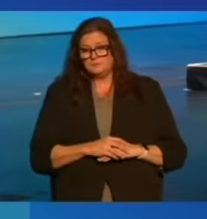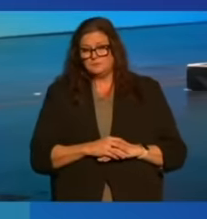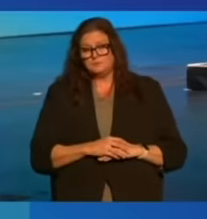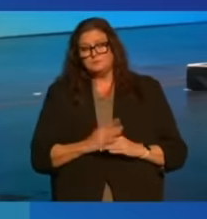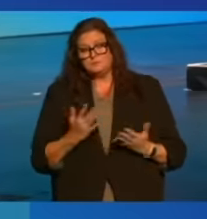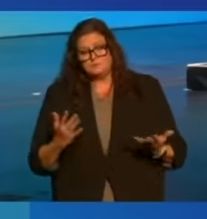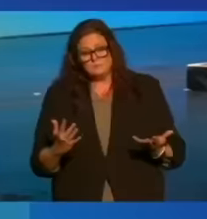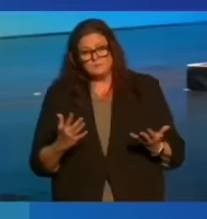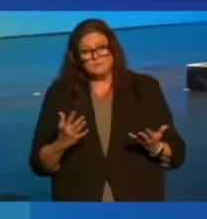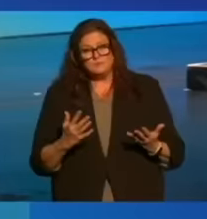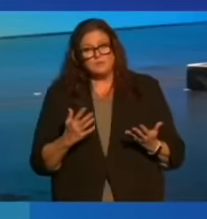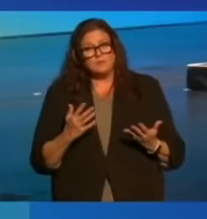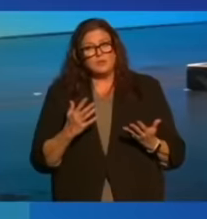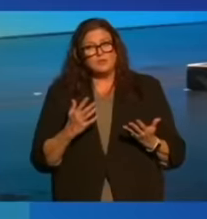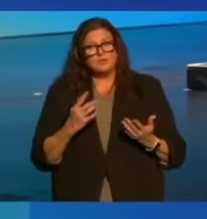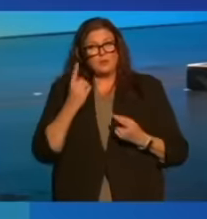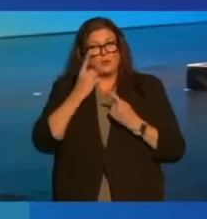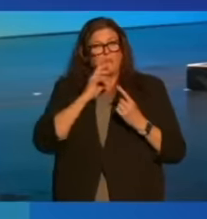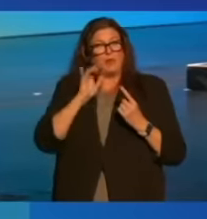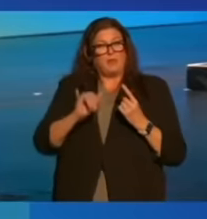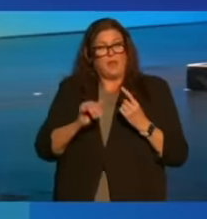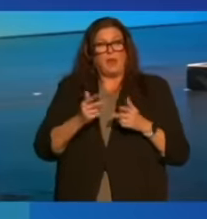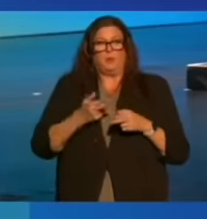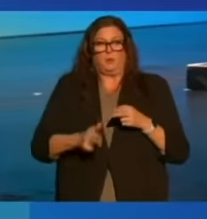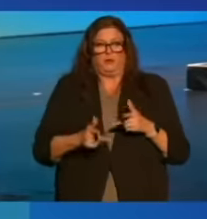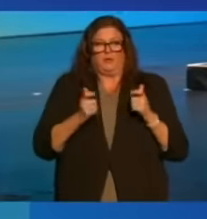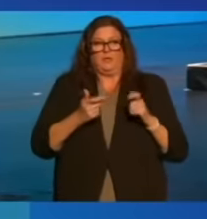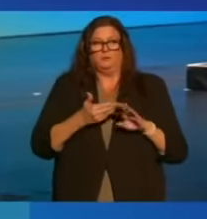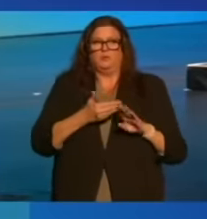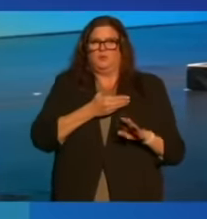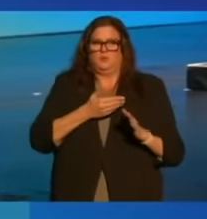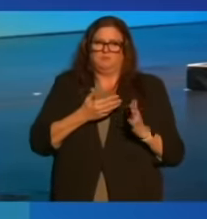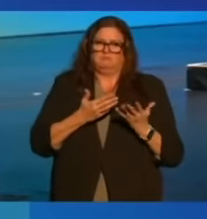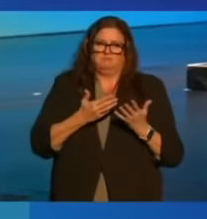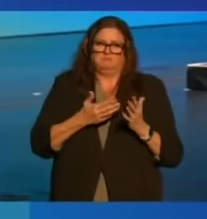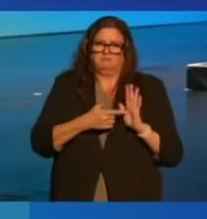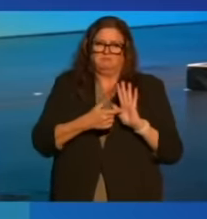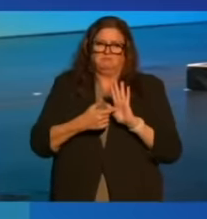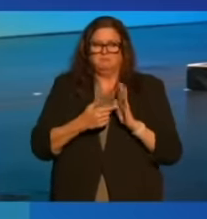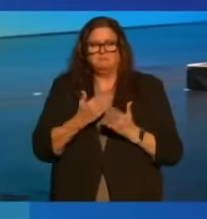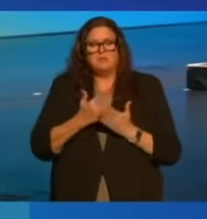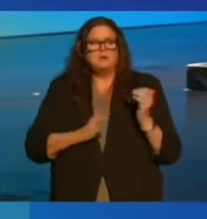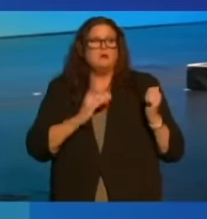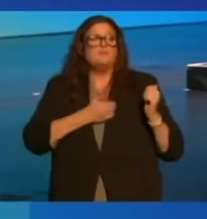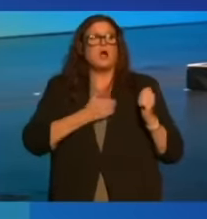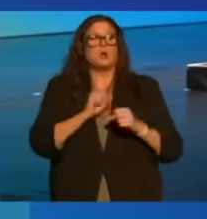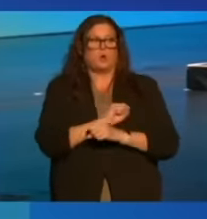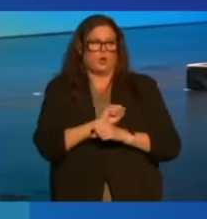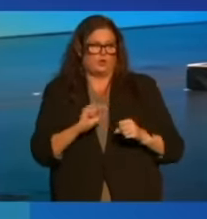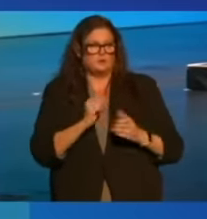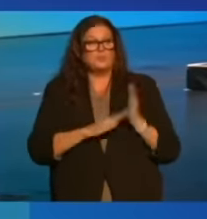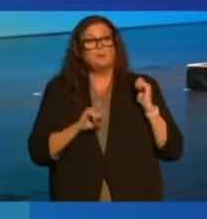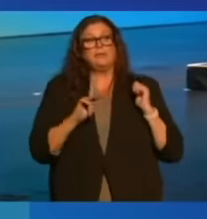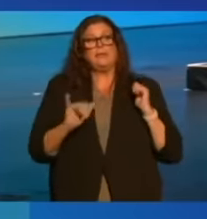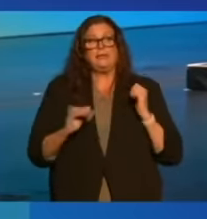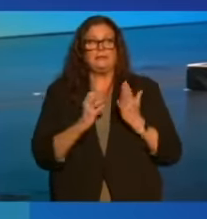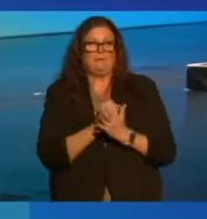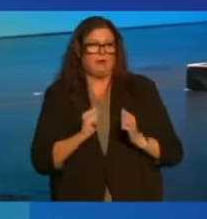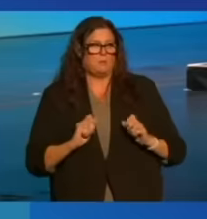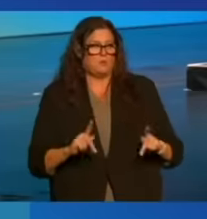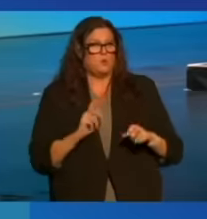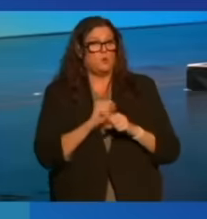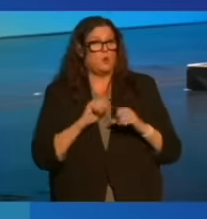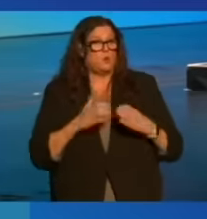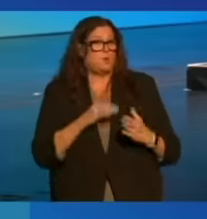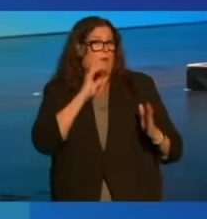So, with that framework in mind, let me quickly preview some of our work, some of the key opportunities that our